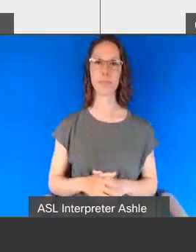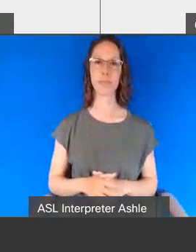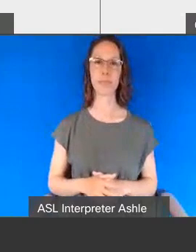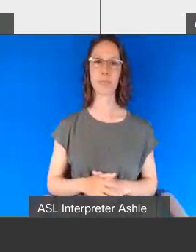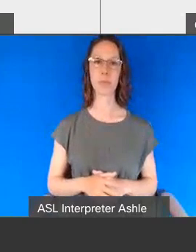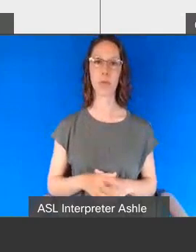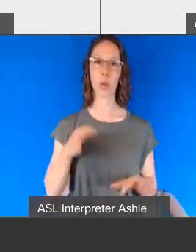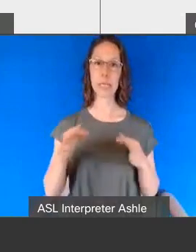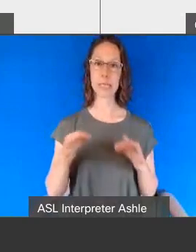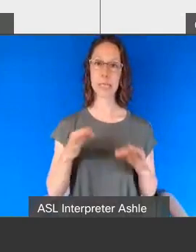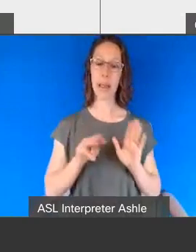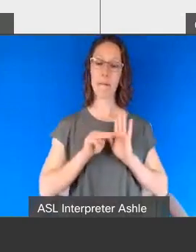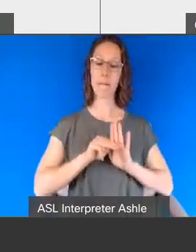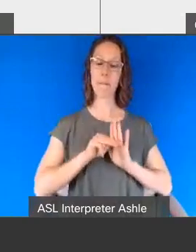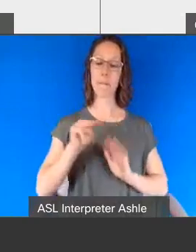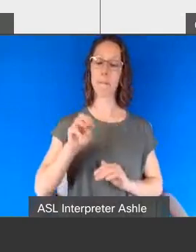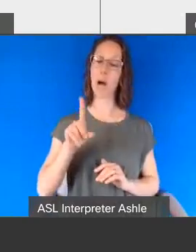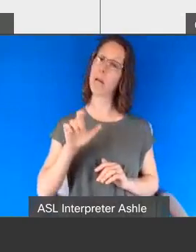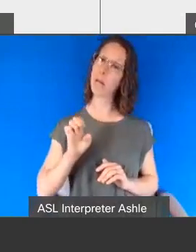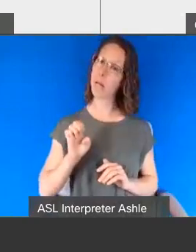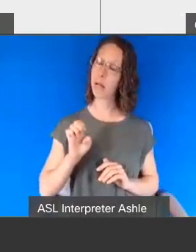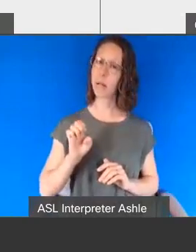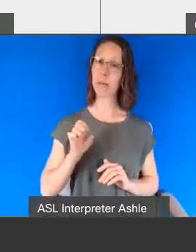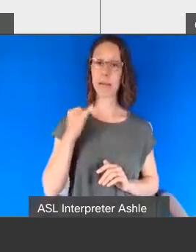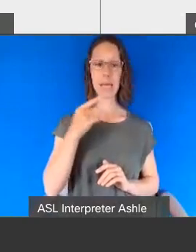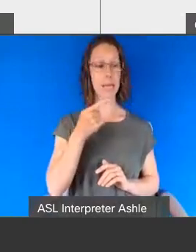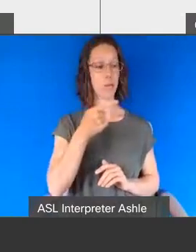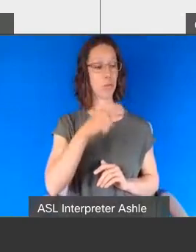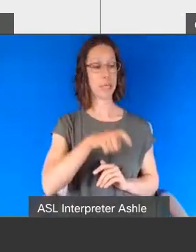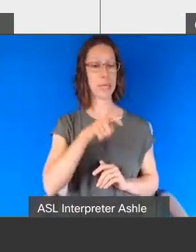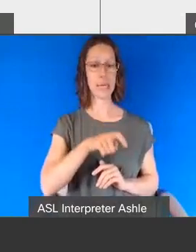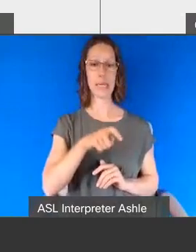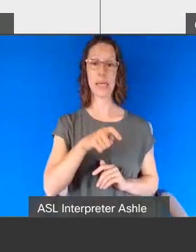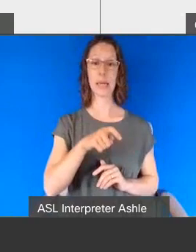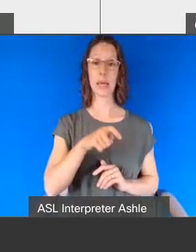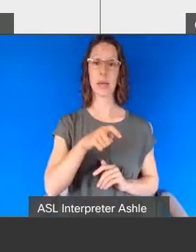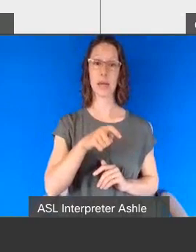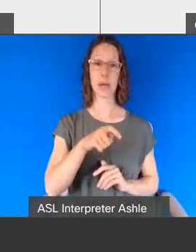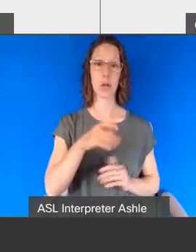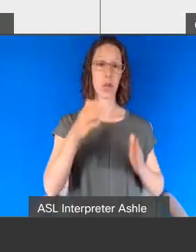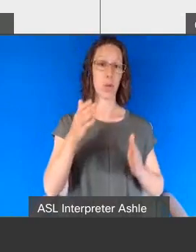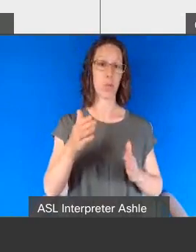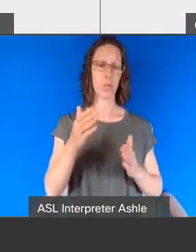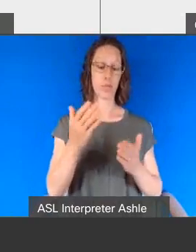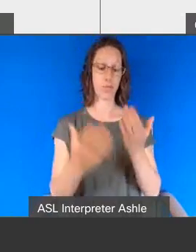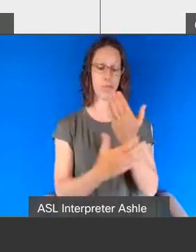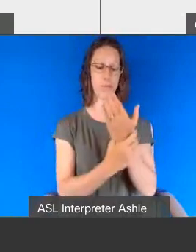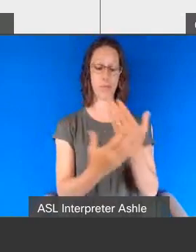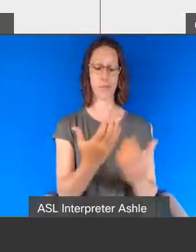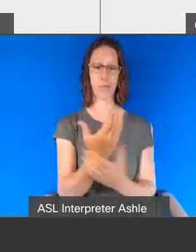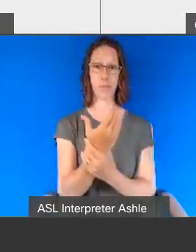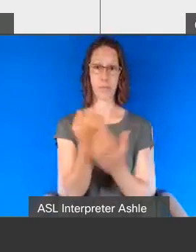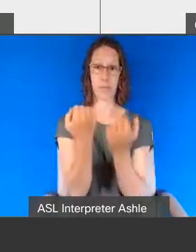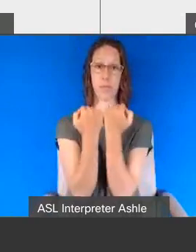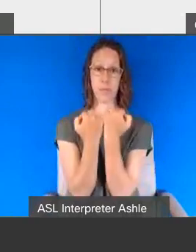what they do if they for example need to place the person's uh person in handcuffs if they're able to